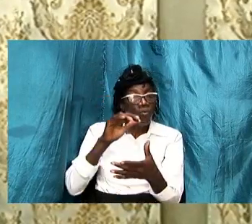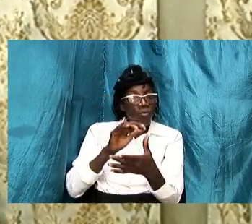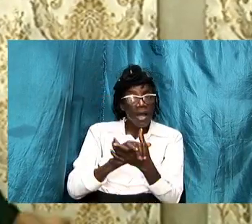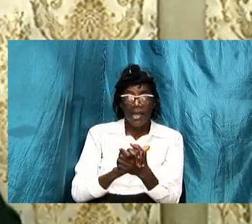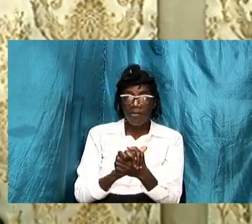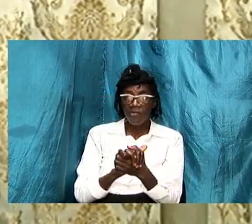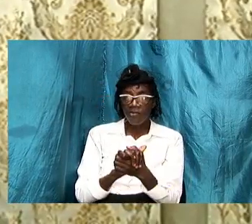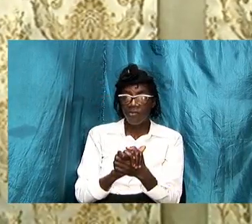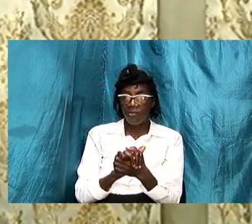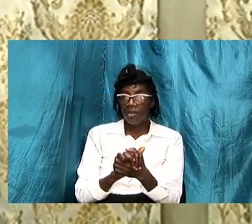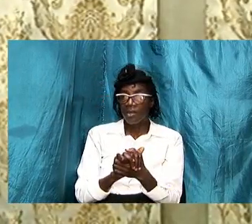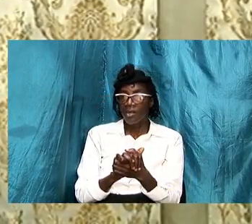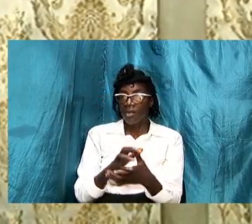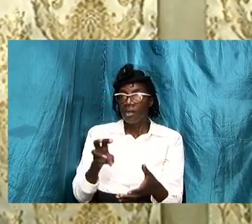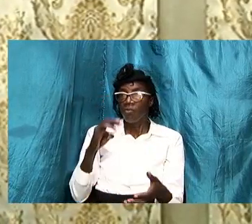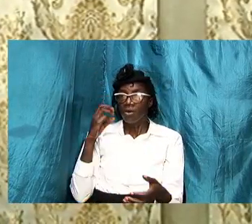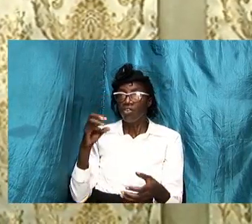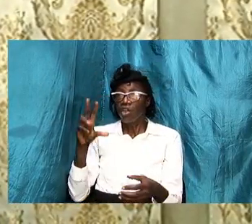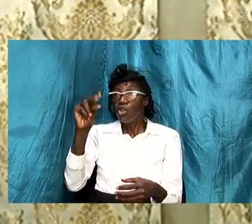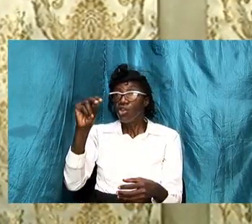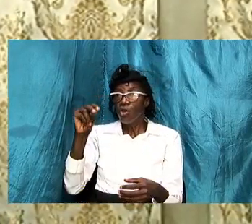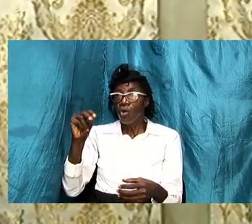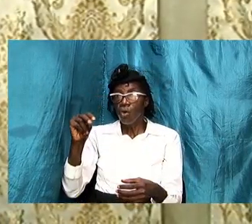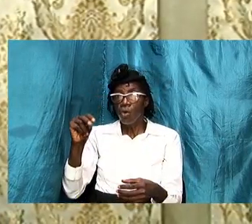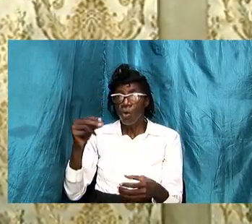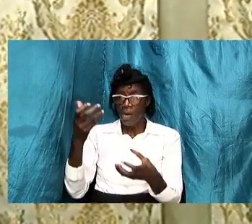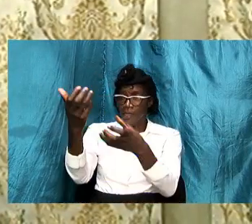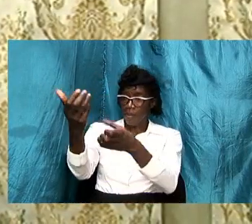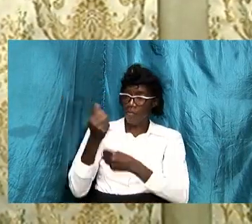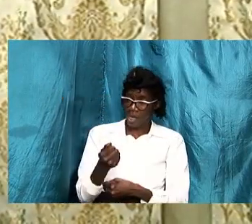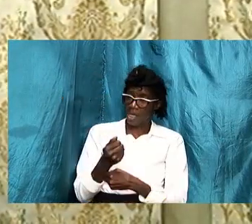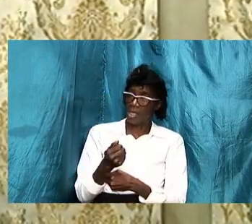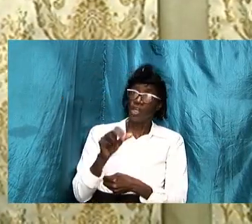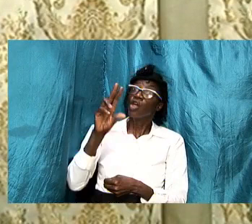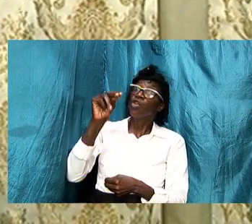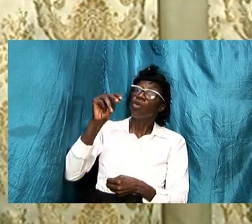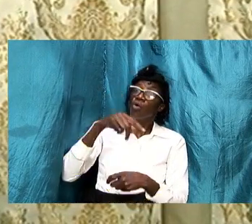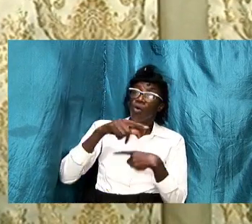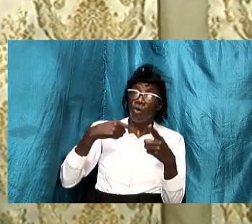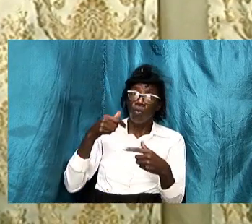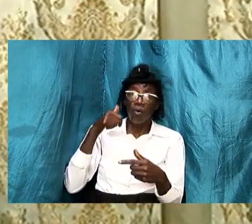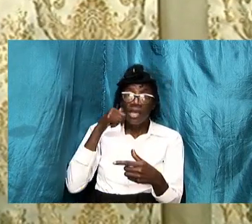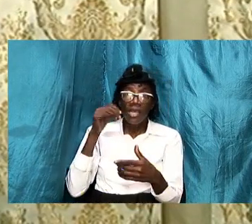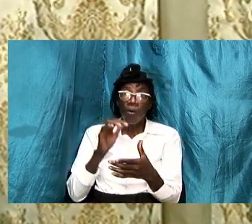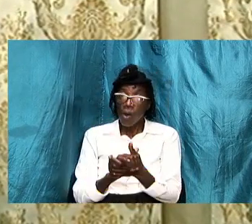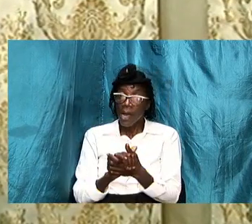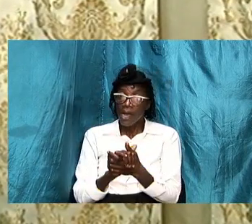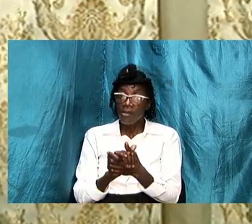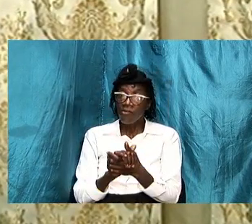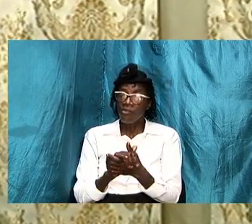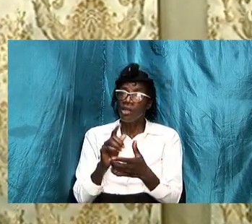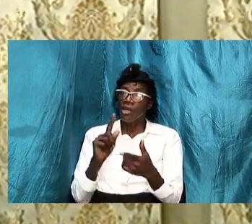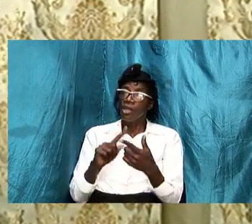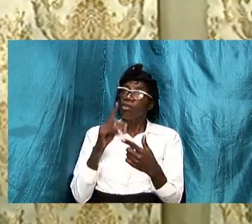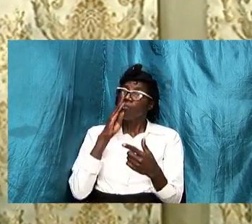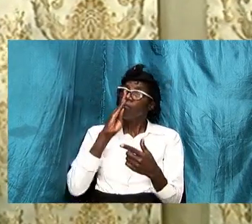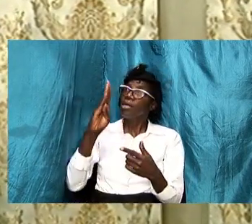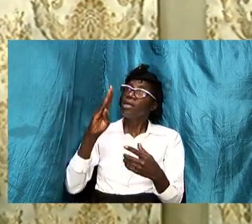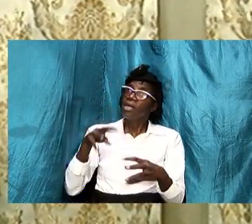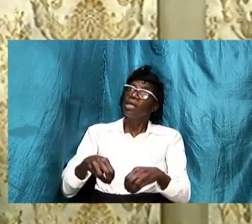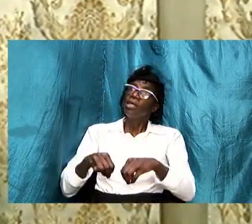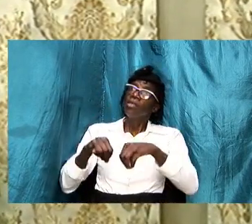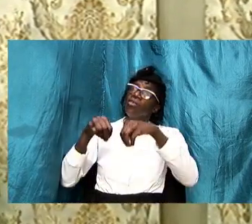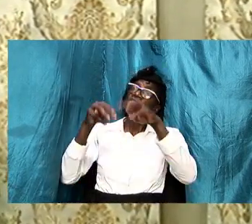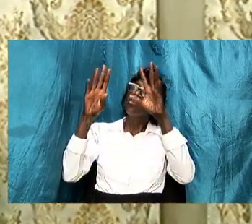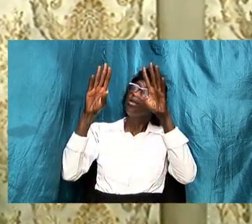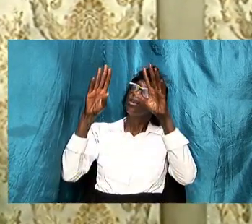there wasn't any demand and when a wife is required to be in subjection in